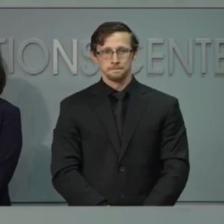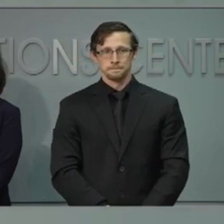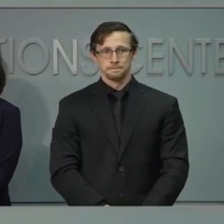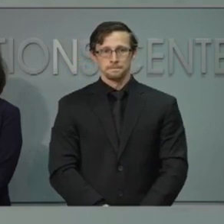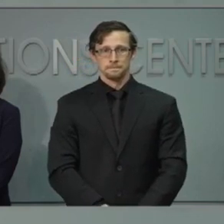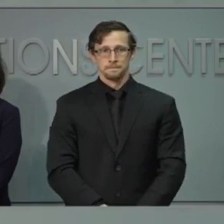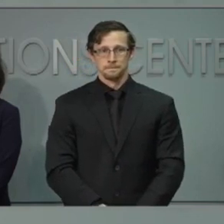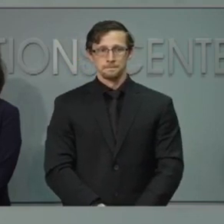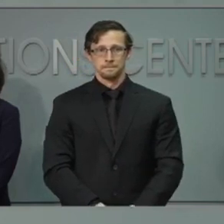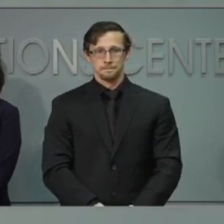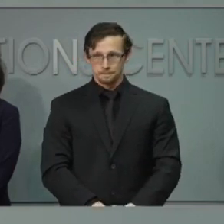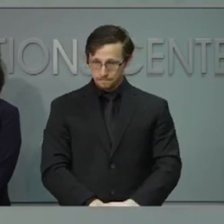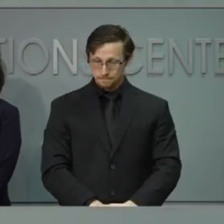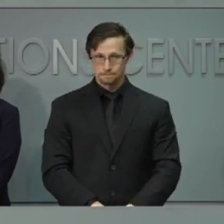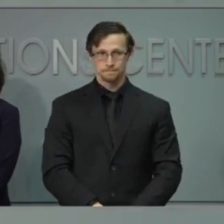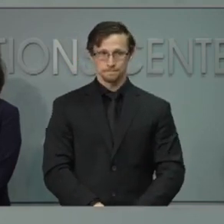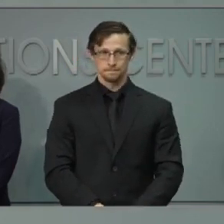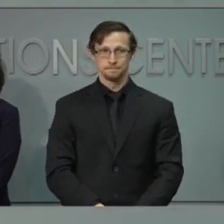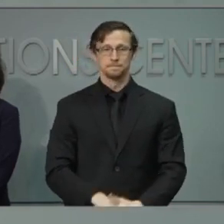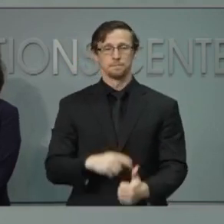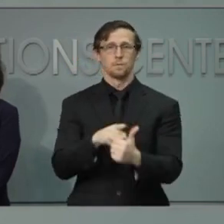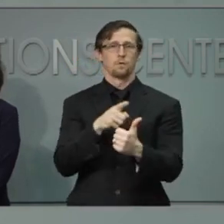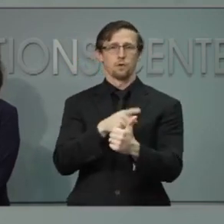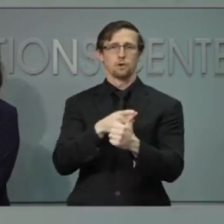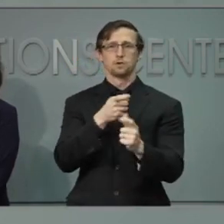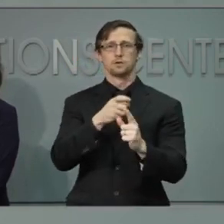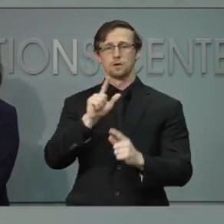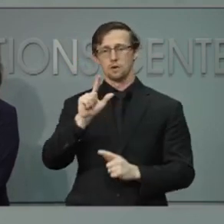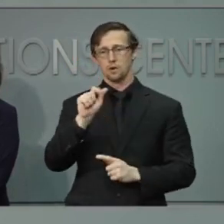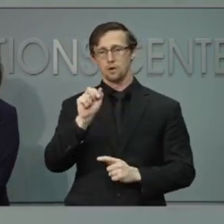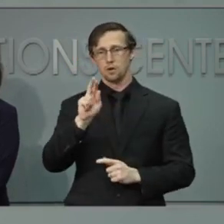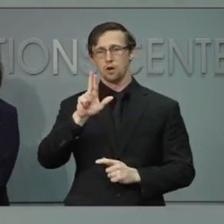Our first question is from Laura Lee with Carolina Public Press.